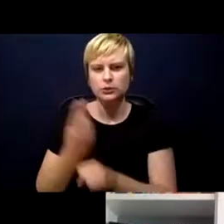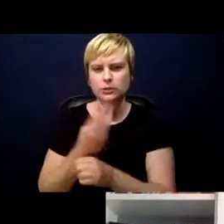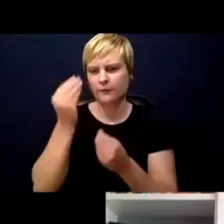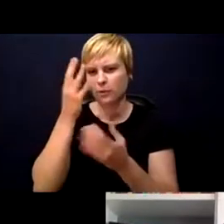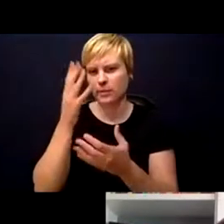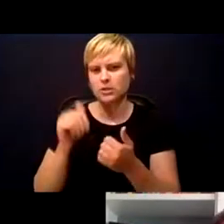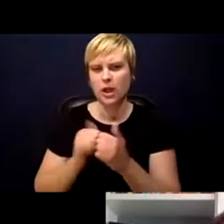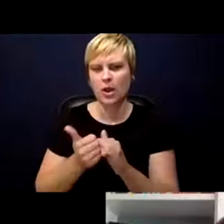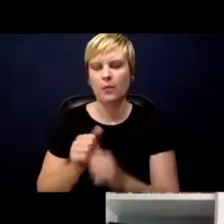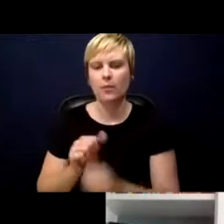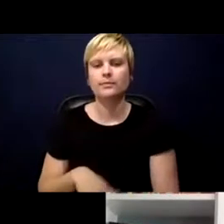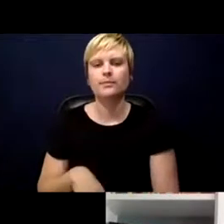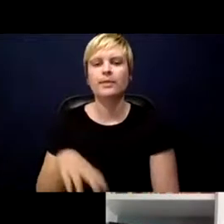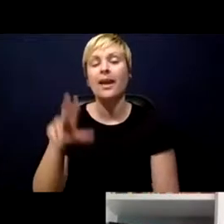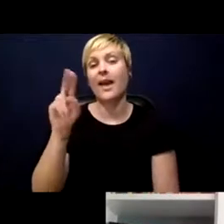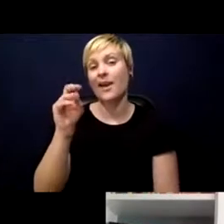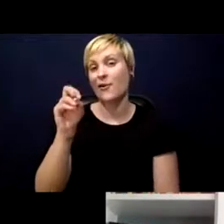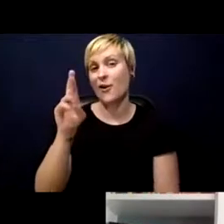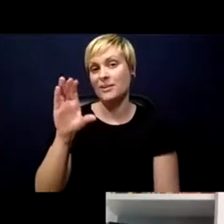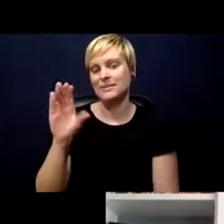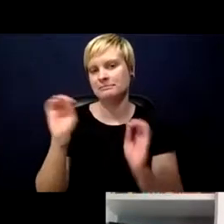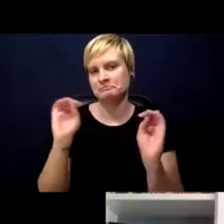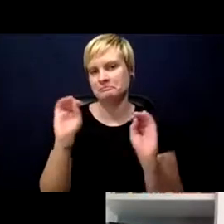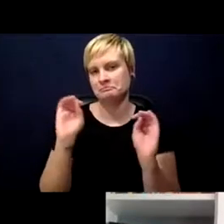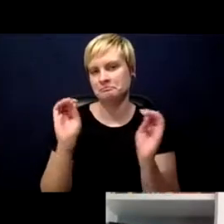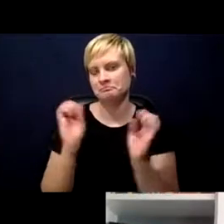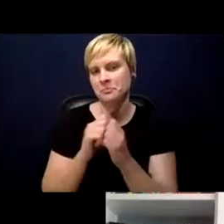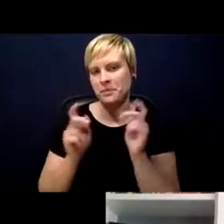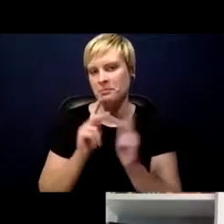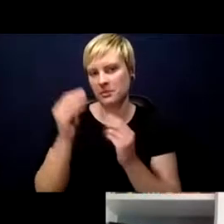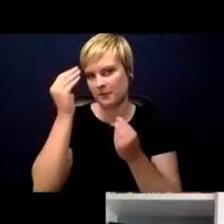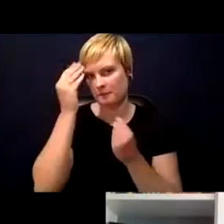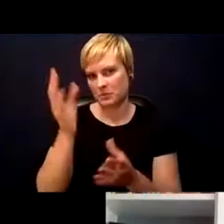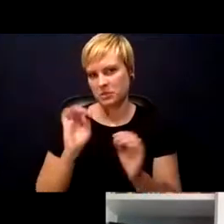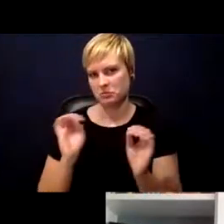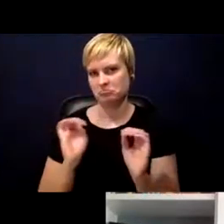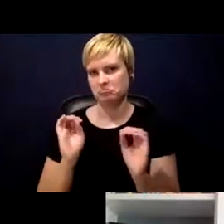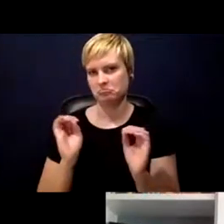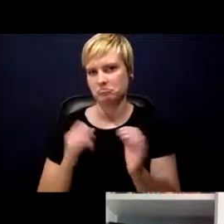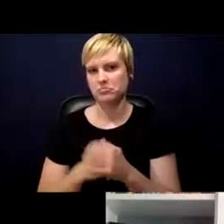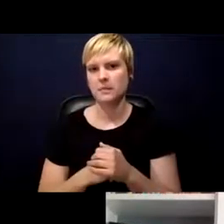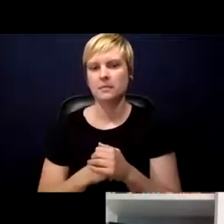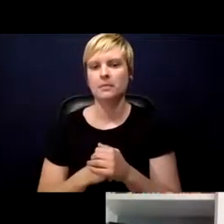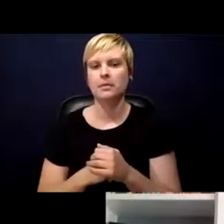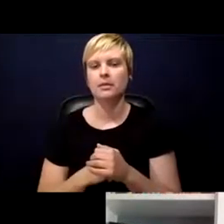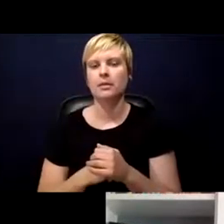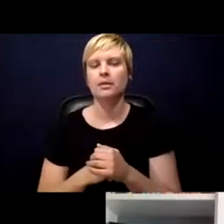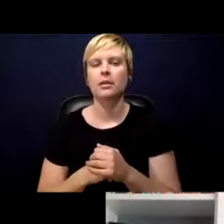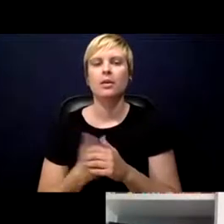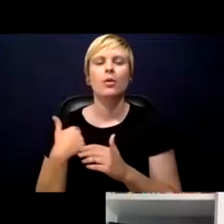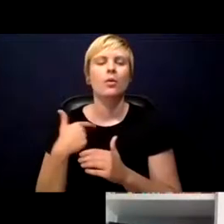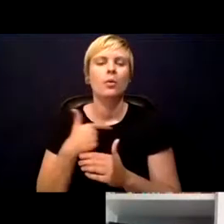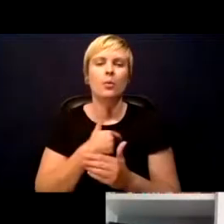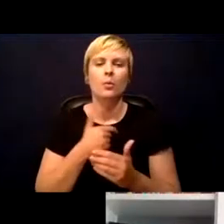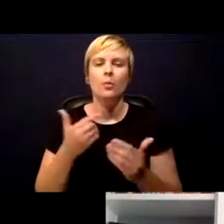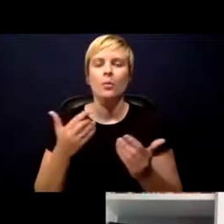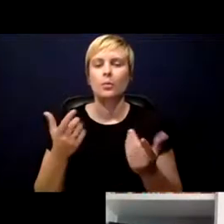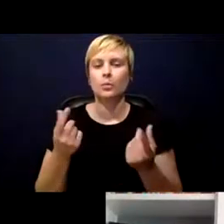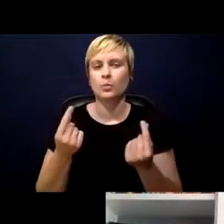NRC will do nothing with people's information. We are solely acting as the